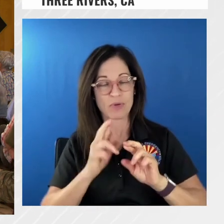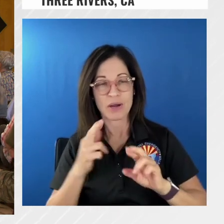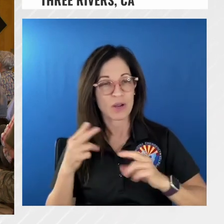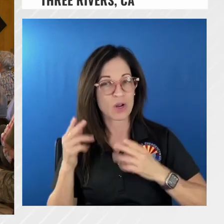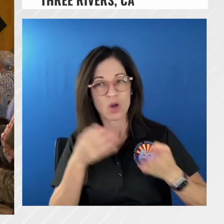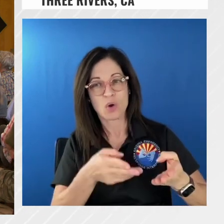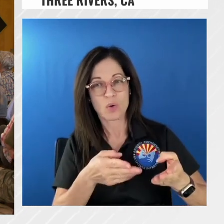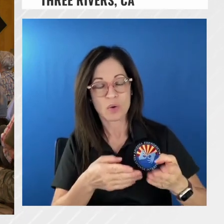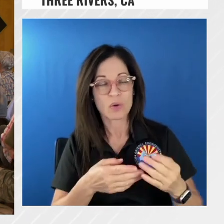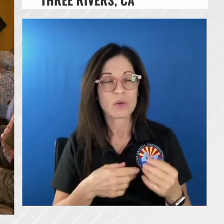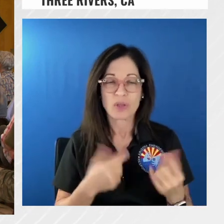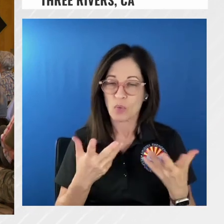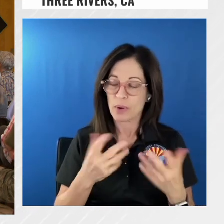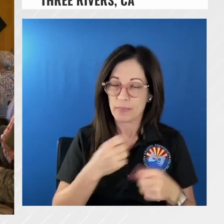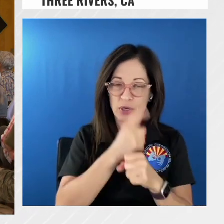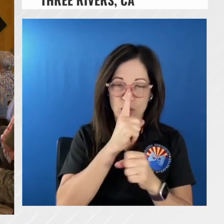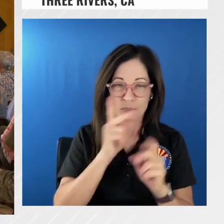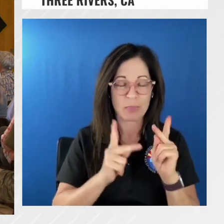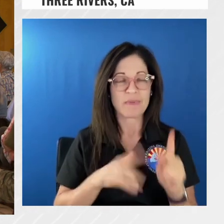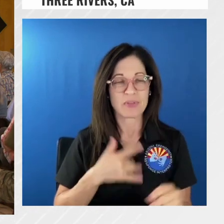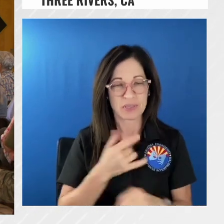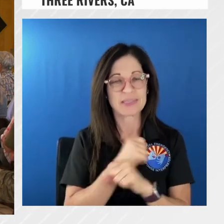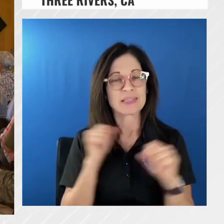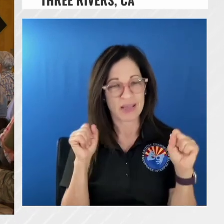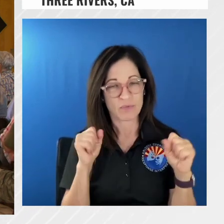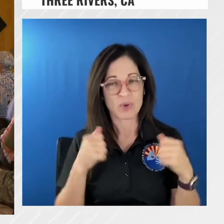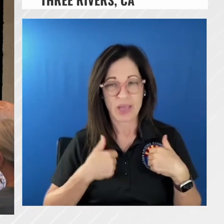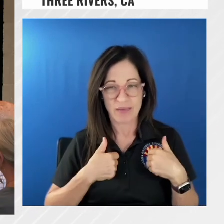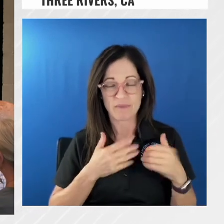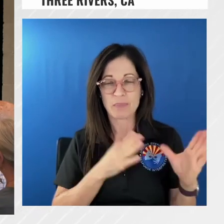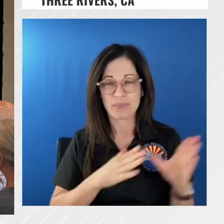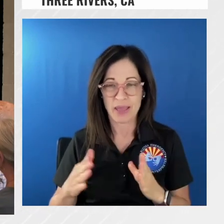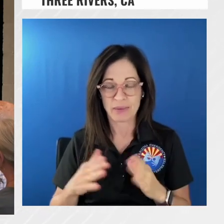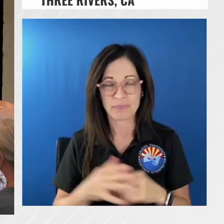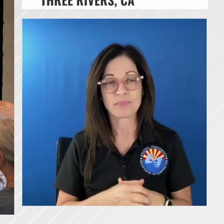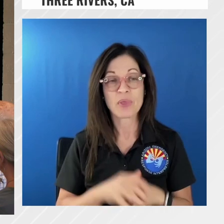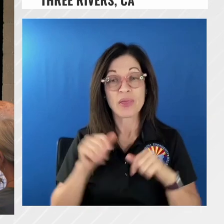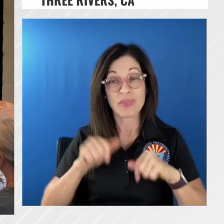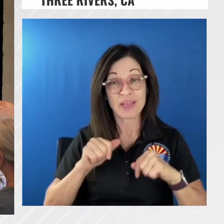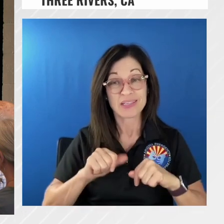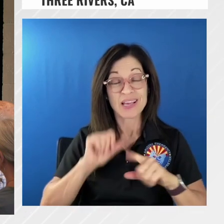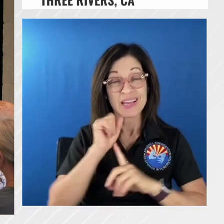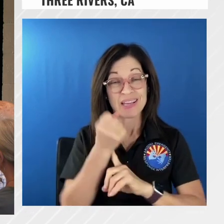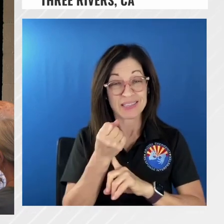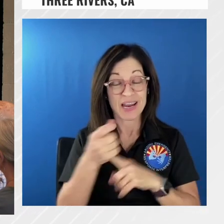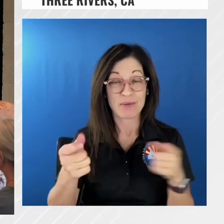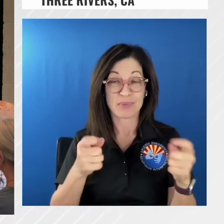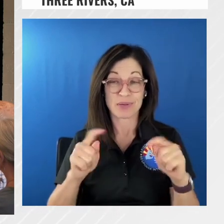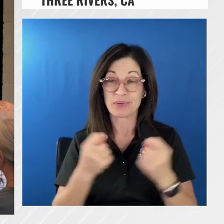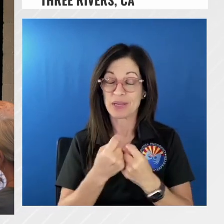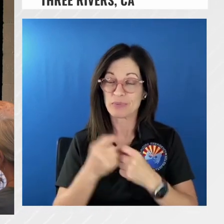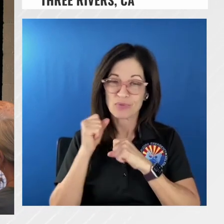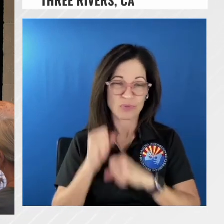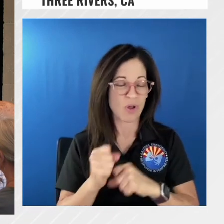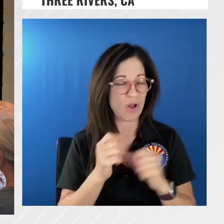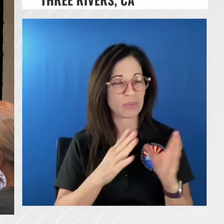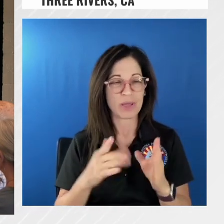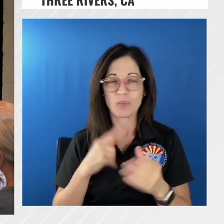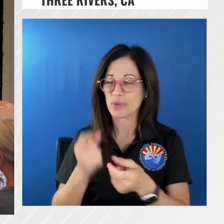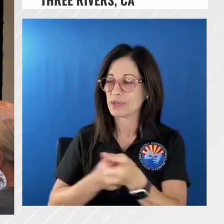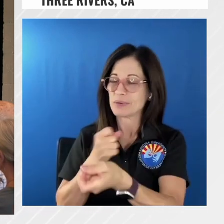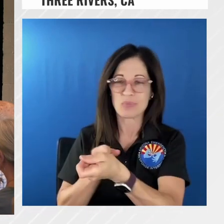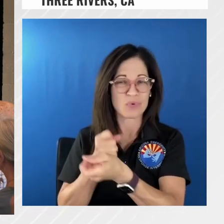that that people feel safe and we have a plan this incident management team has a very solid plan we support it very great uh